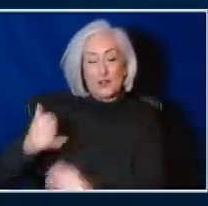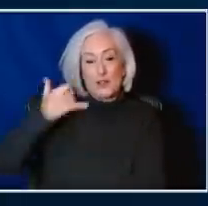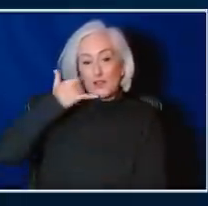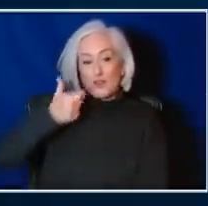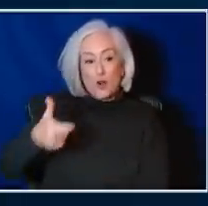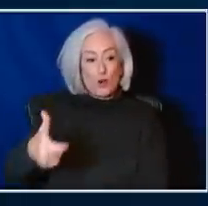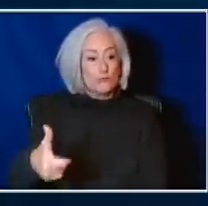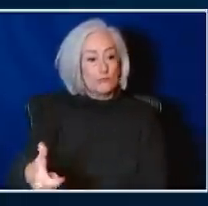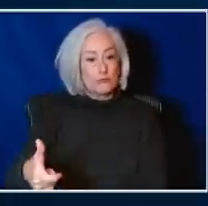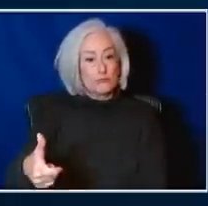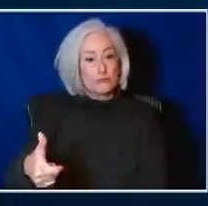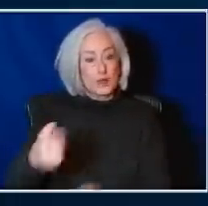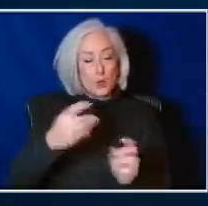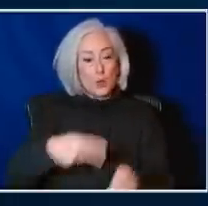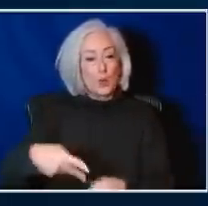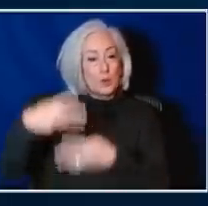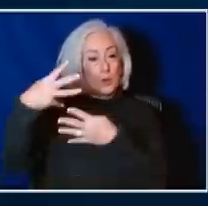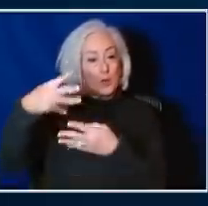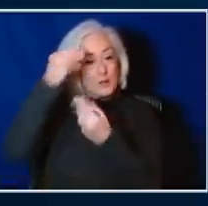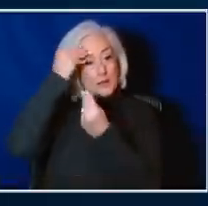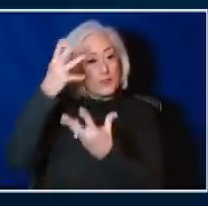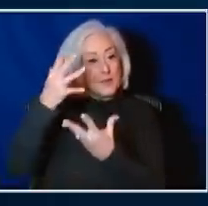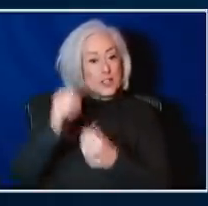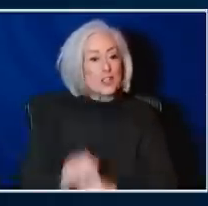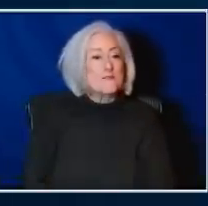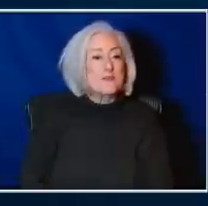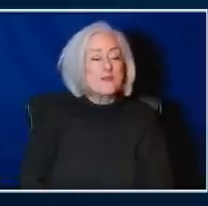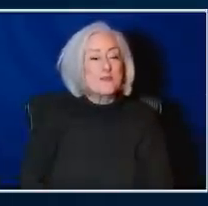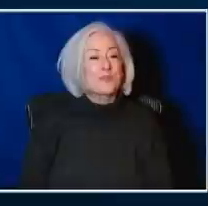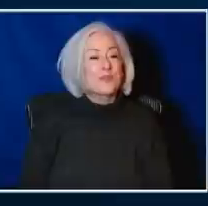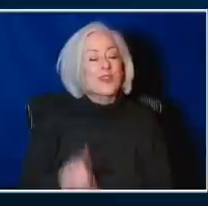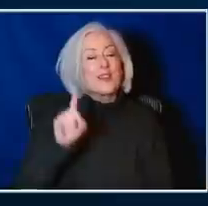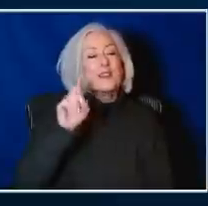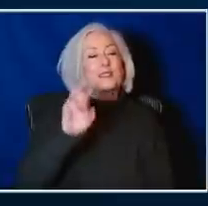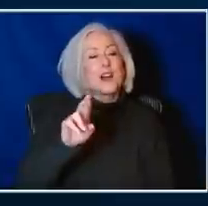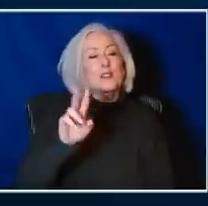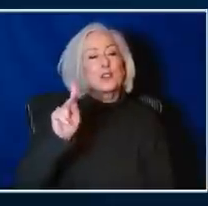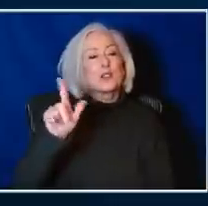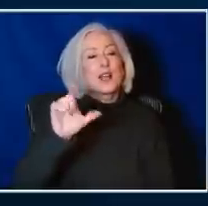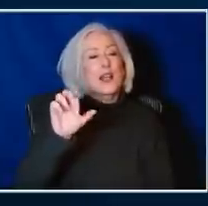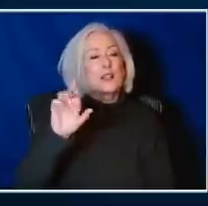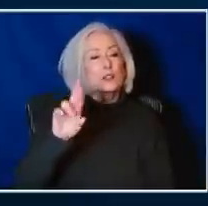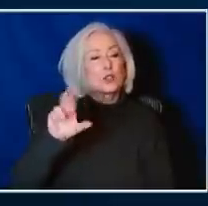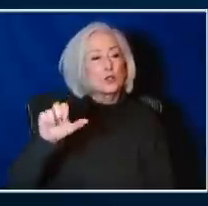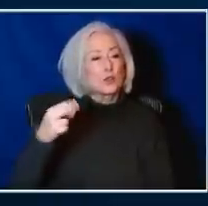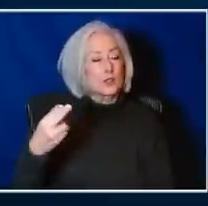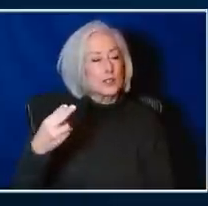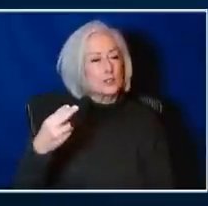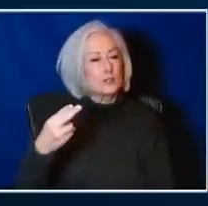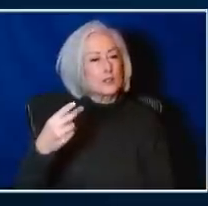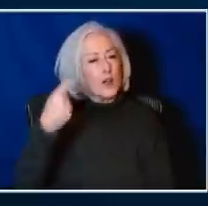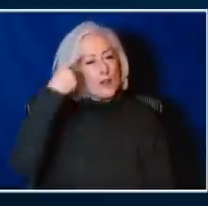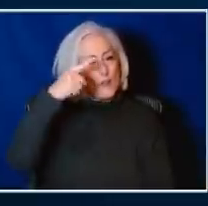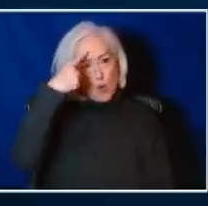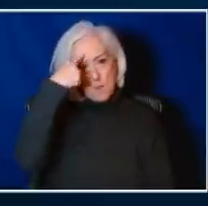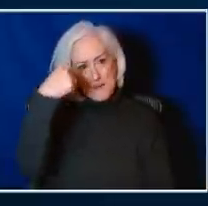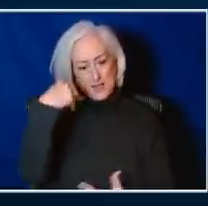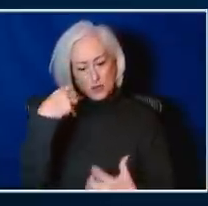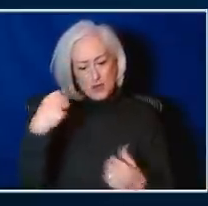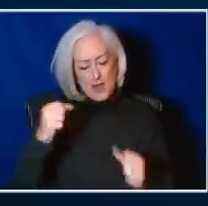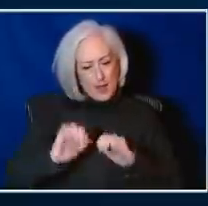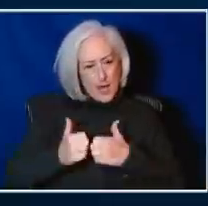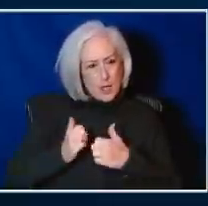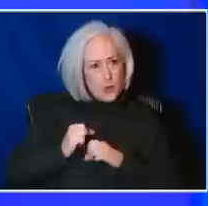page. So Dr. Callender-Rich, from a mental health perspective, what is the best way to protect this population?